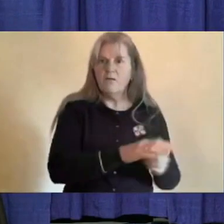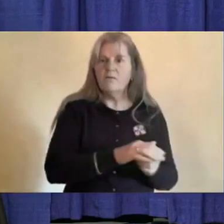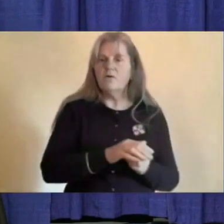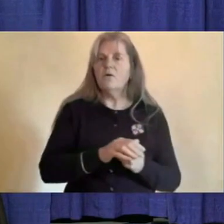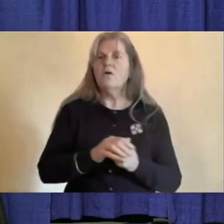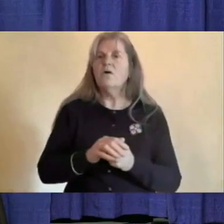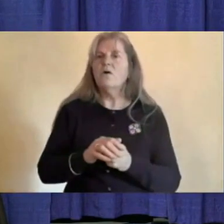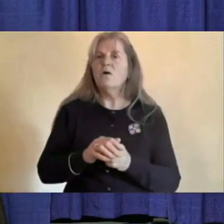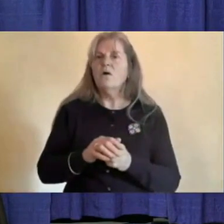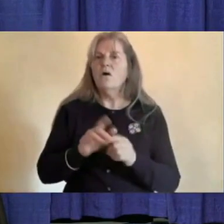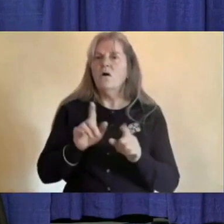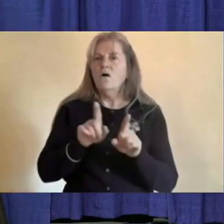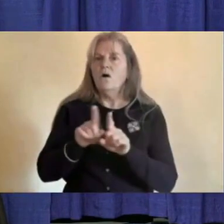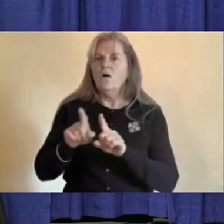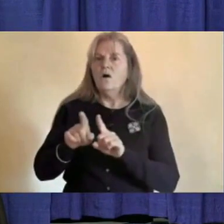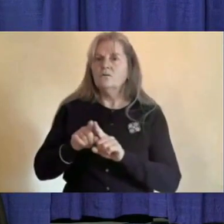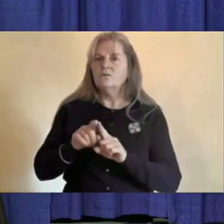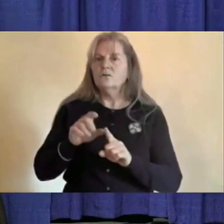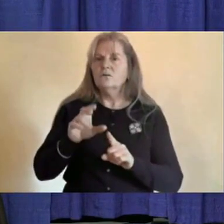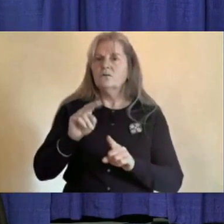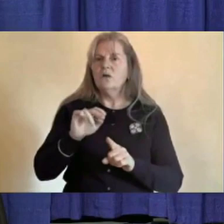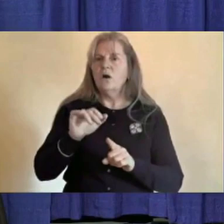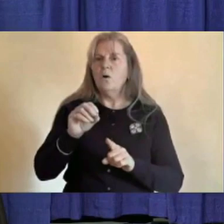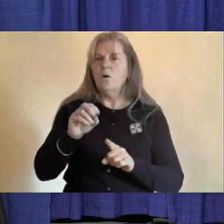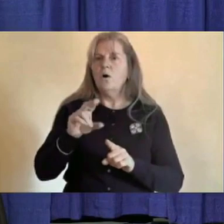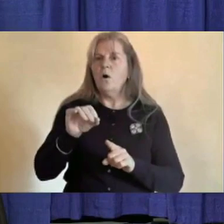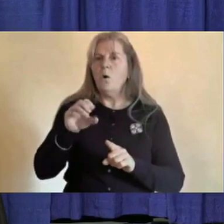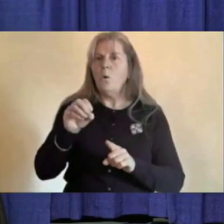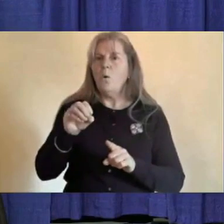pneumococcal vaccine for people who require it.